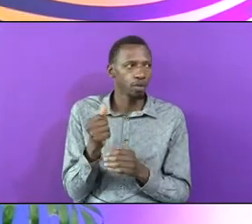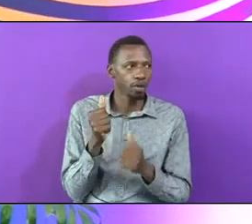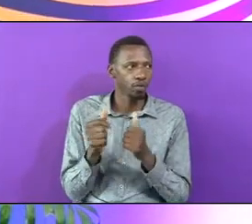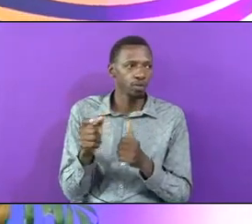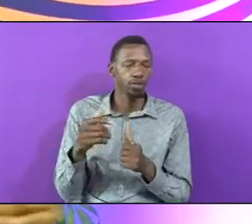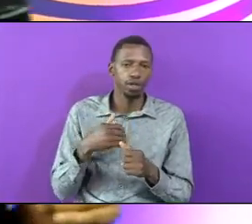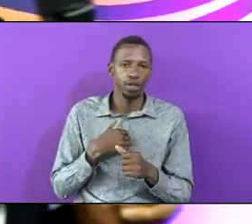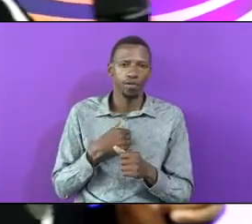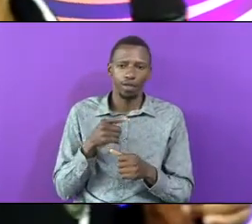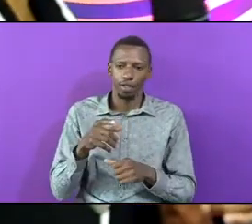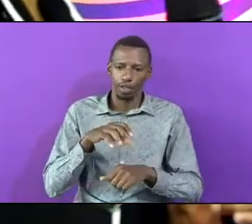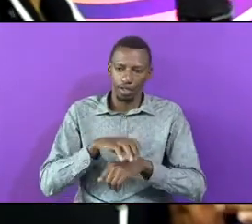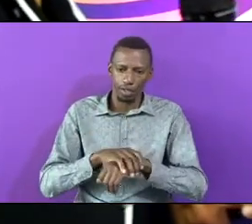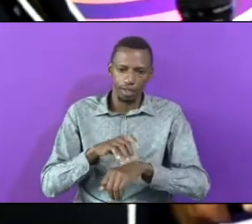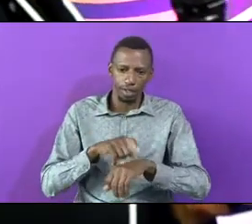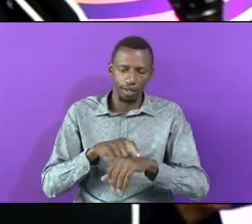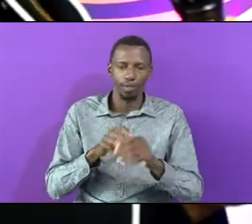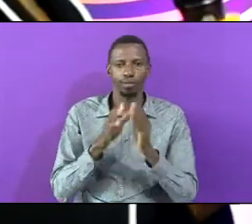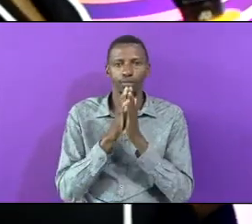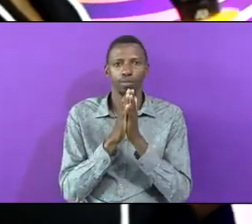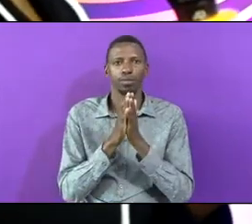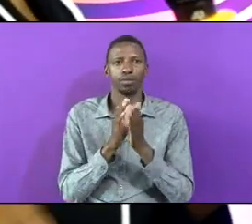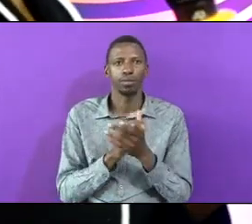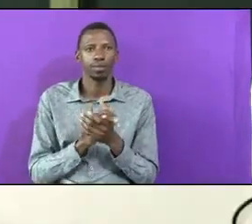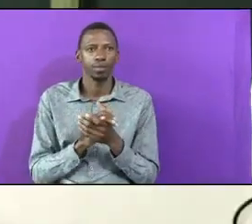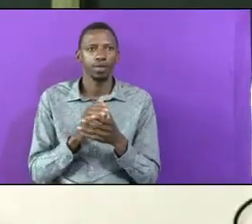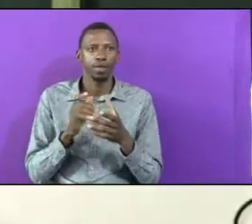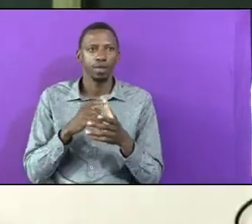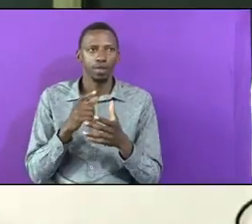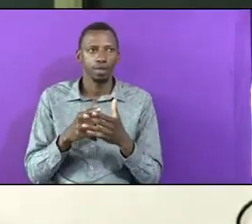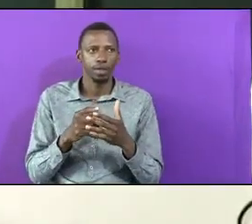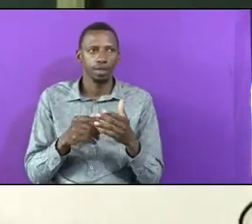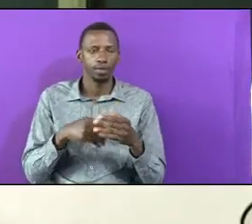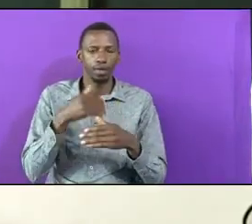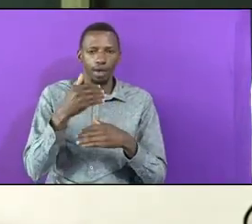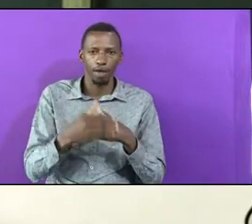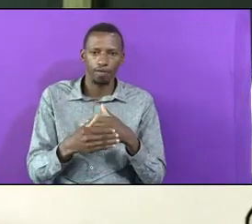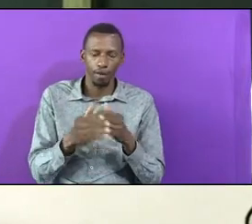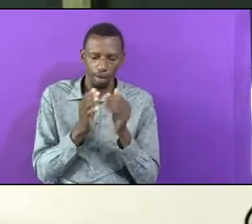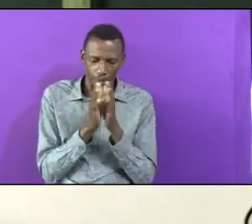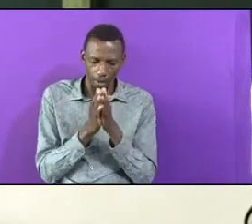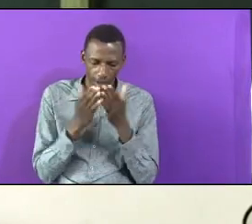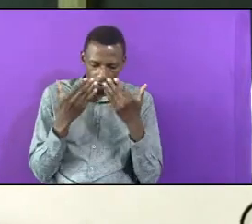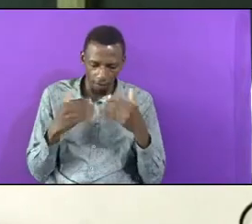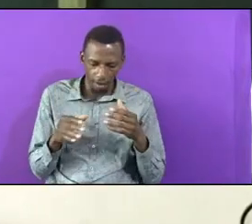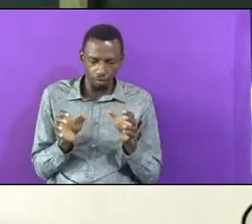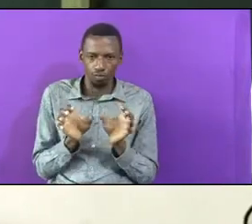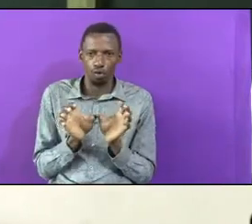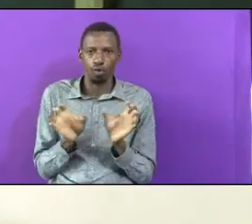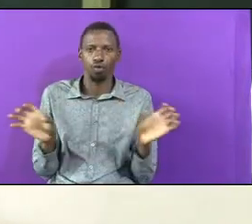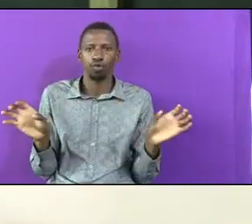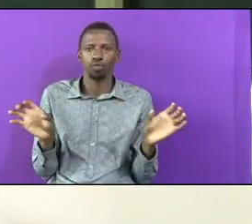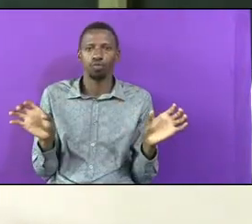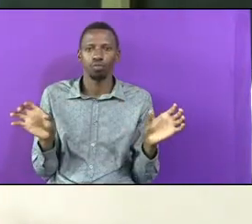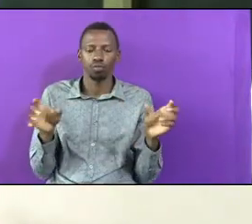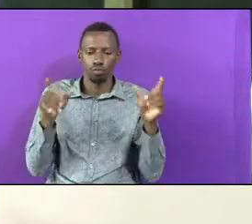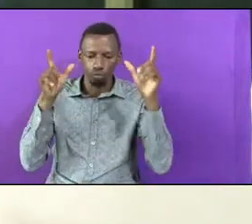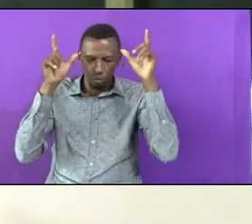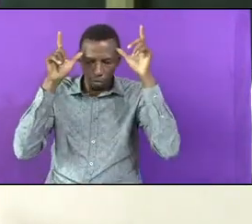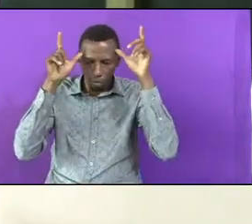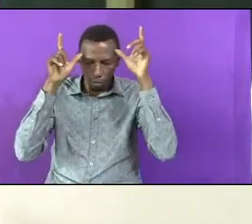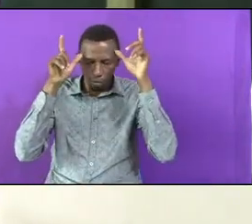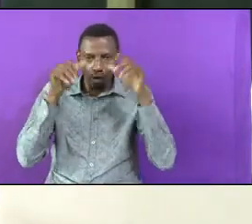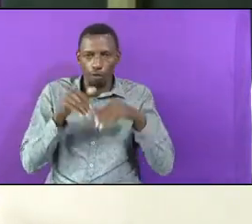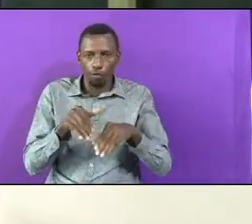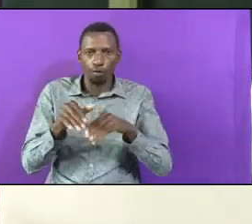He Took Time To Pray Then After The Prayer He Divided The Cattles According To How He Loved The Women